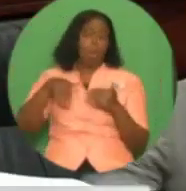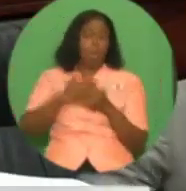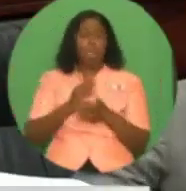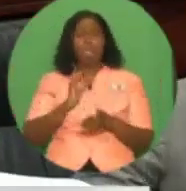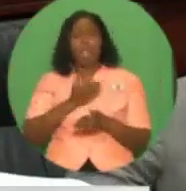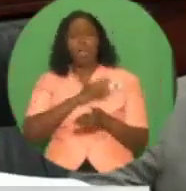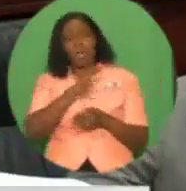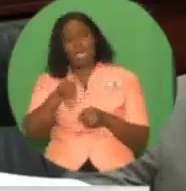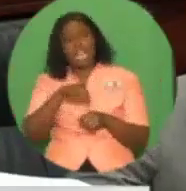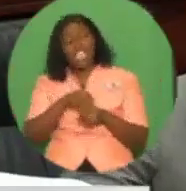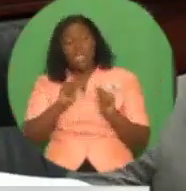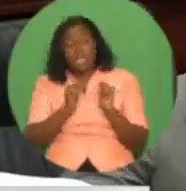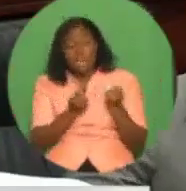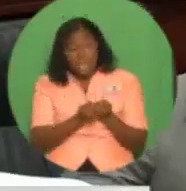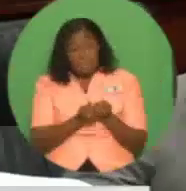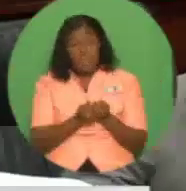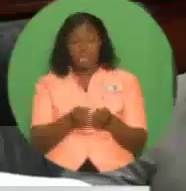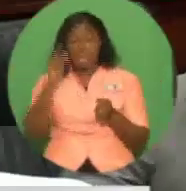fully funded.